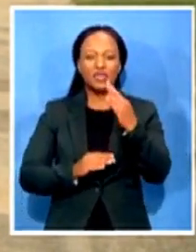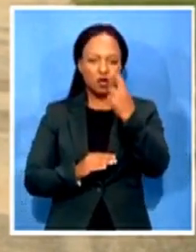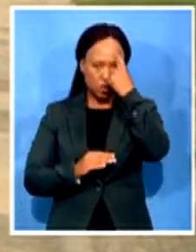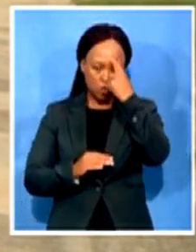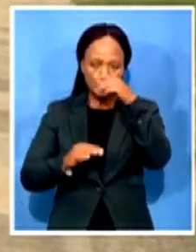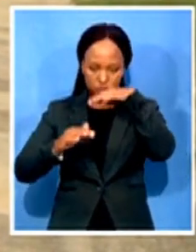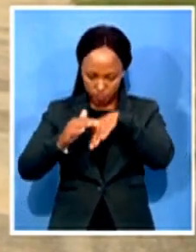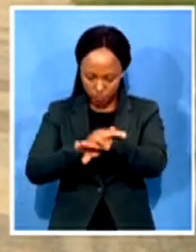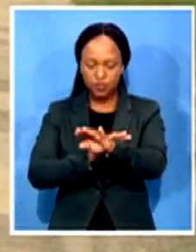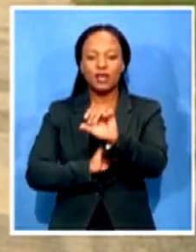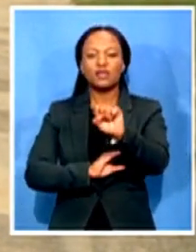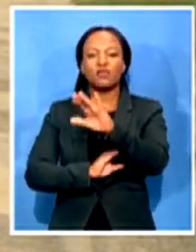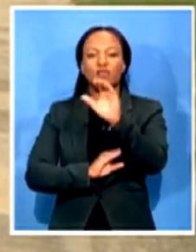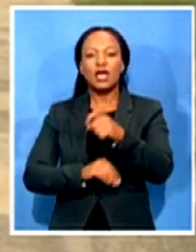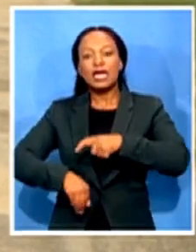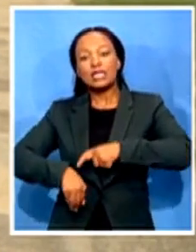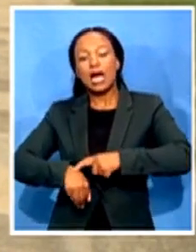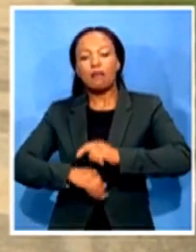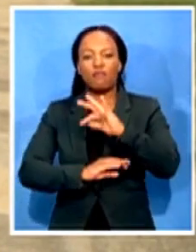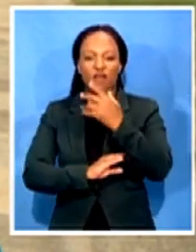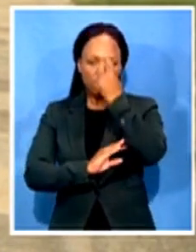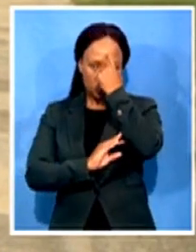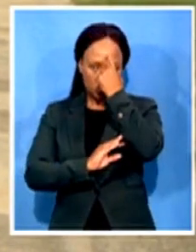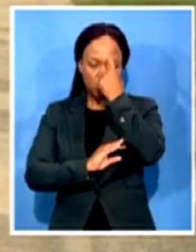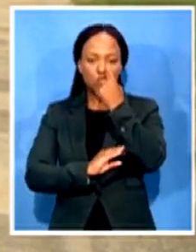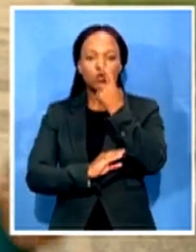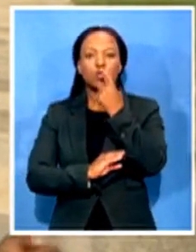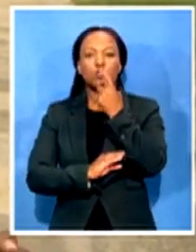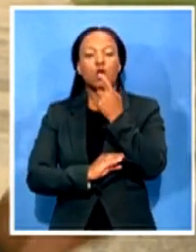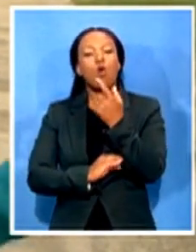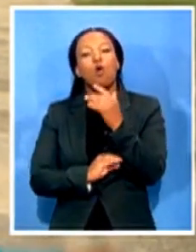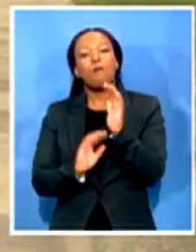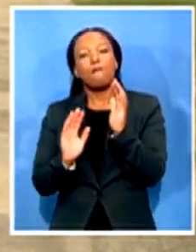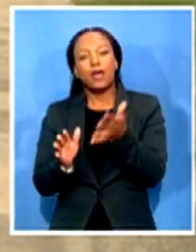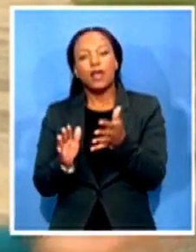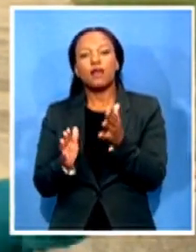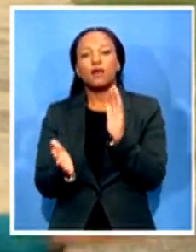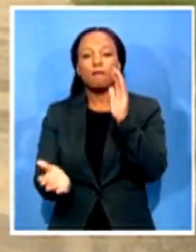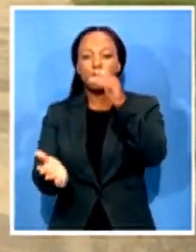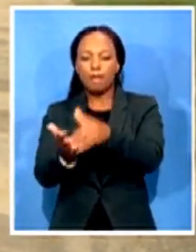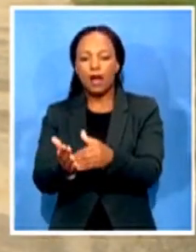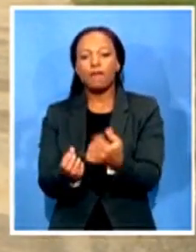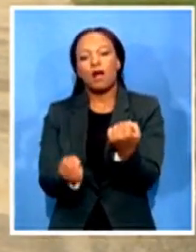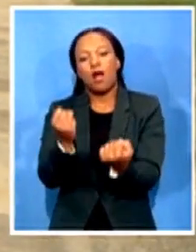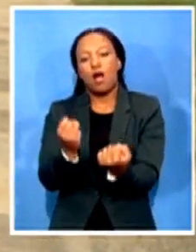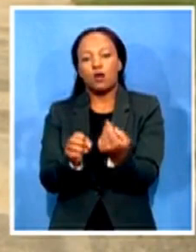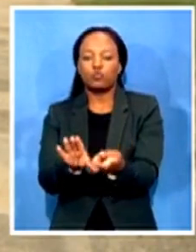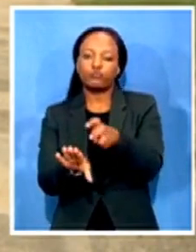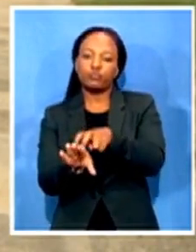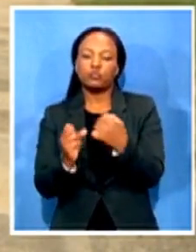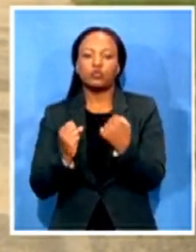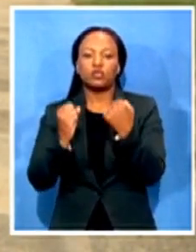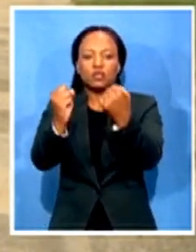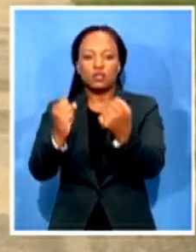o'clock he was only able to get into his car and drive home he's a local he's from around but